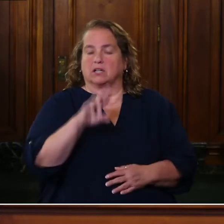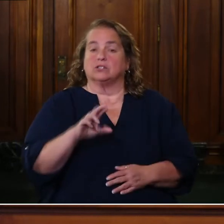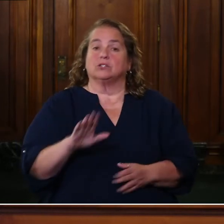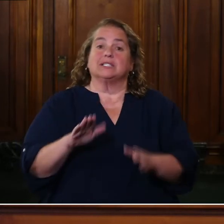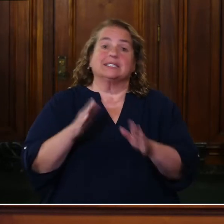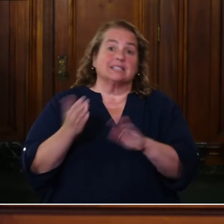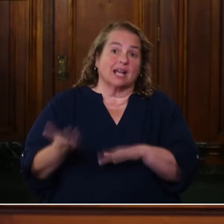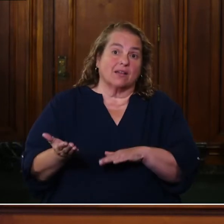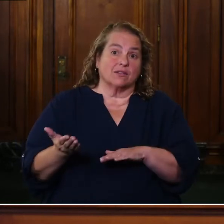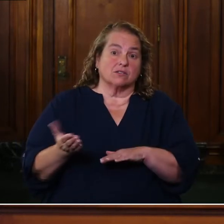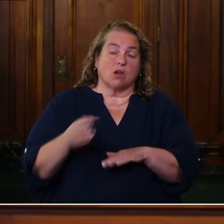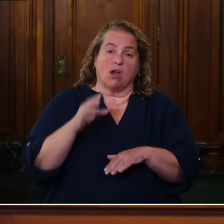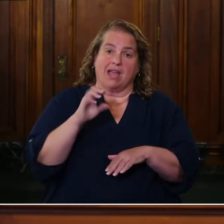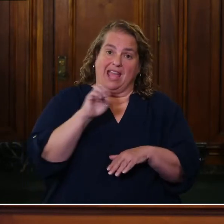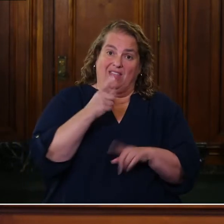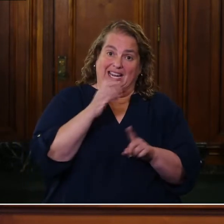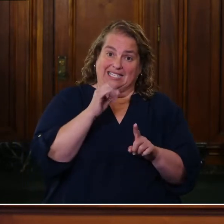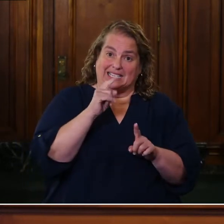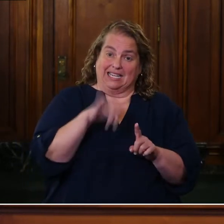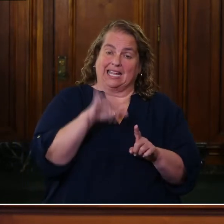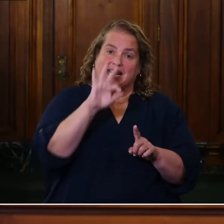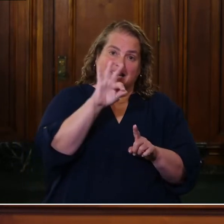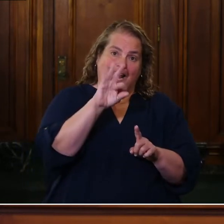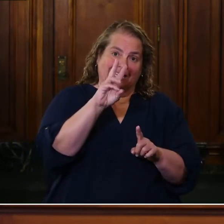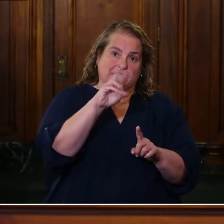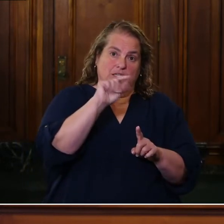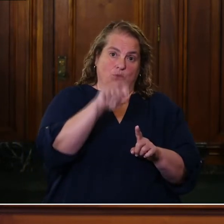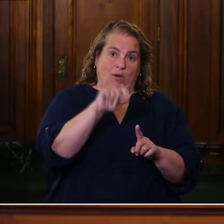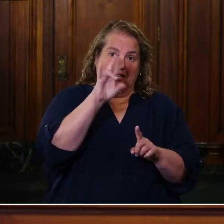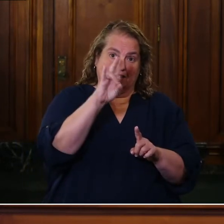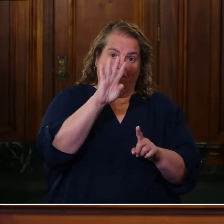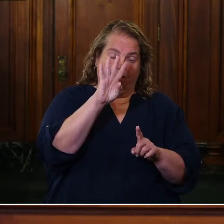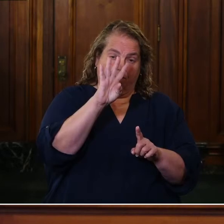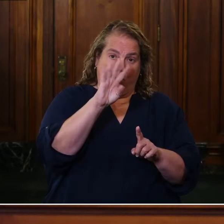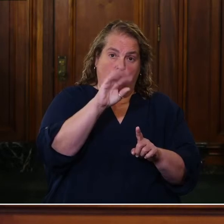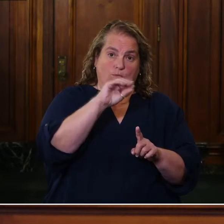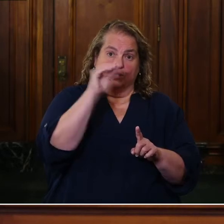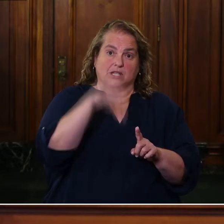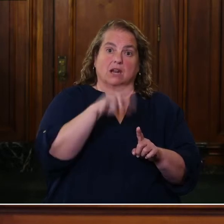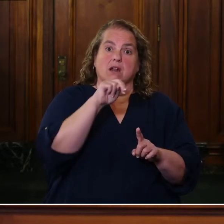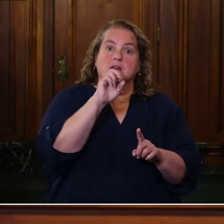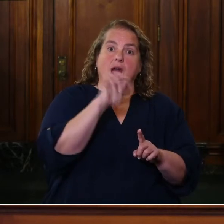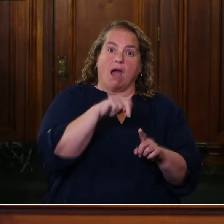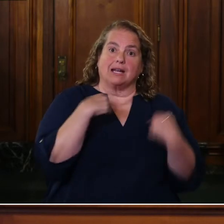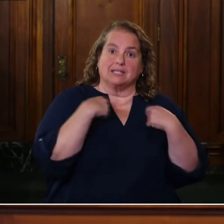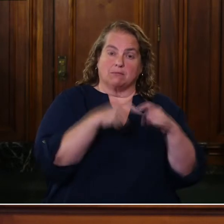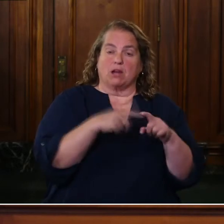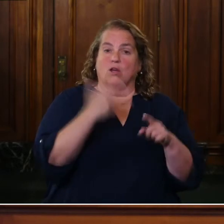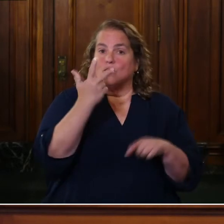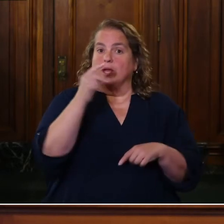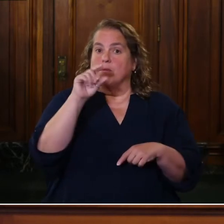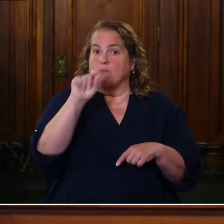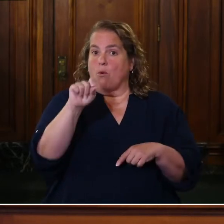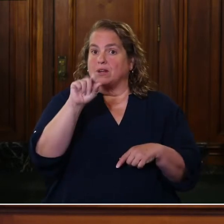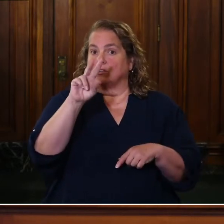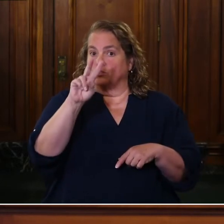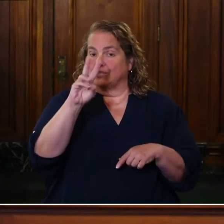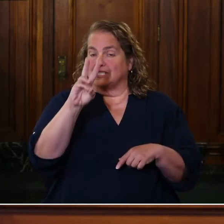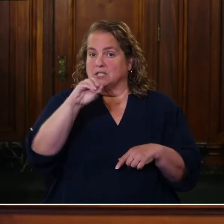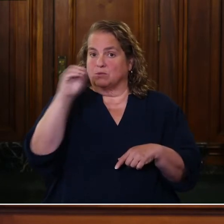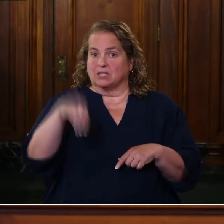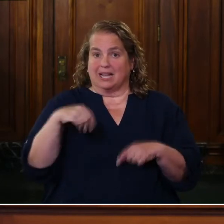deaths, on ethnicity, it's 96.74% non-Hispanic, 3.26% Hispanic.